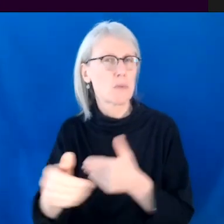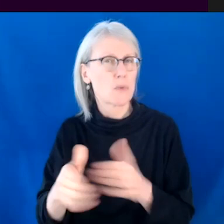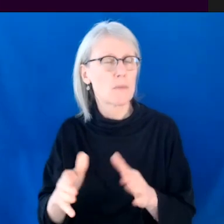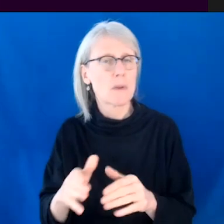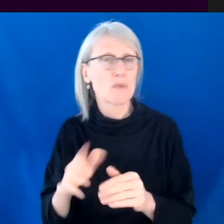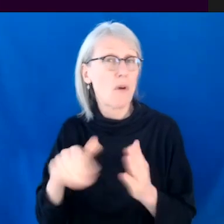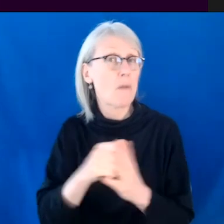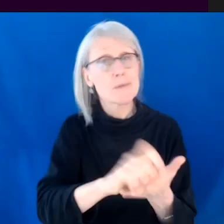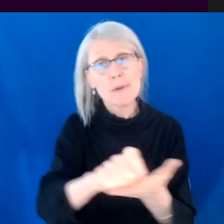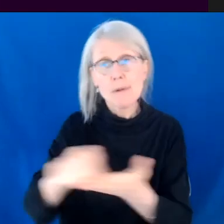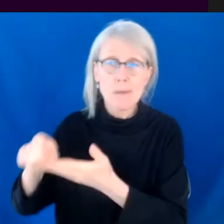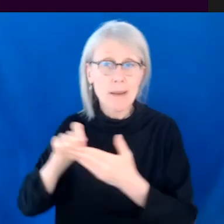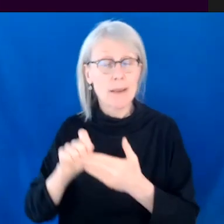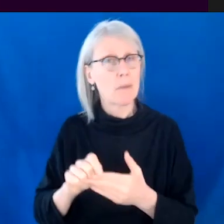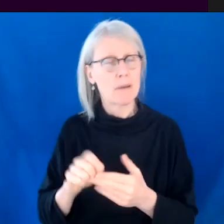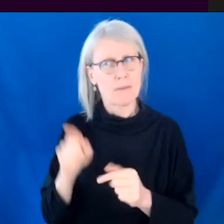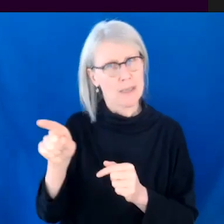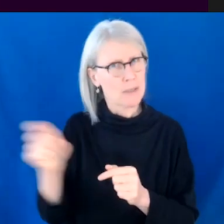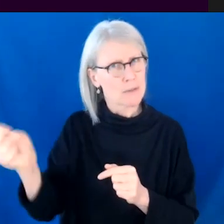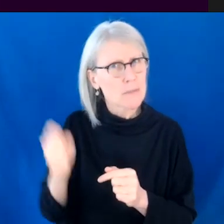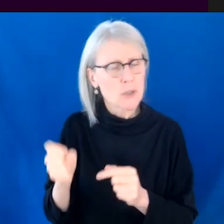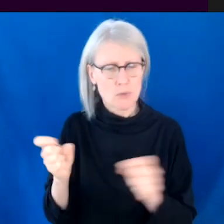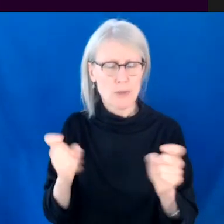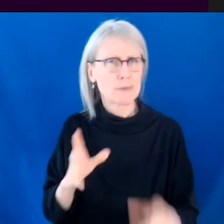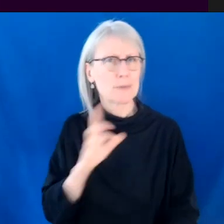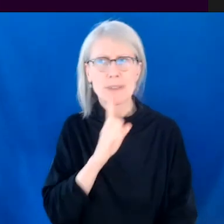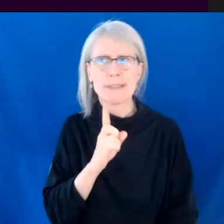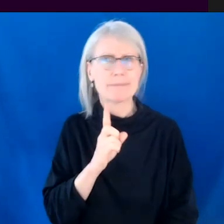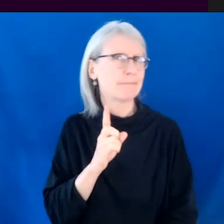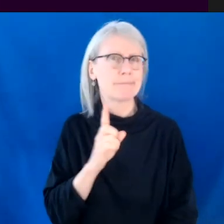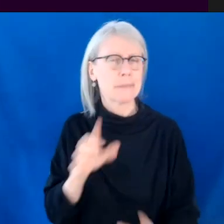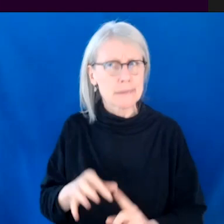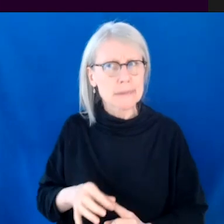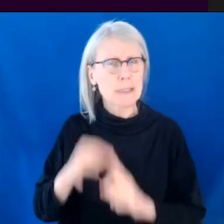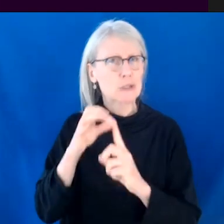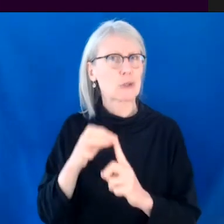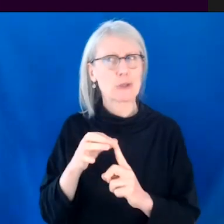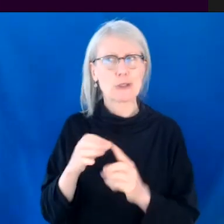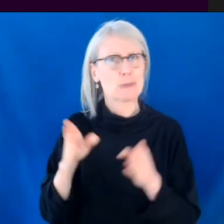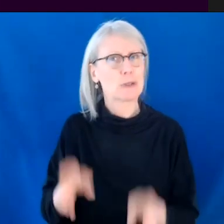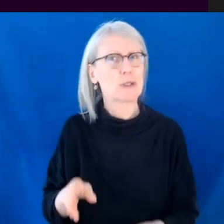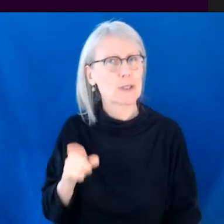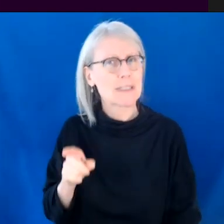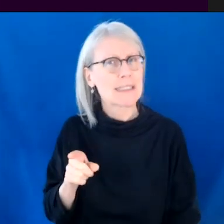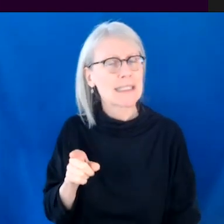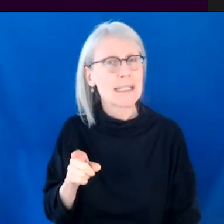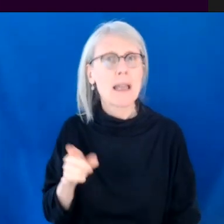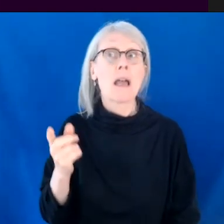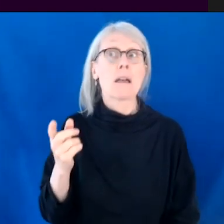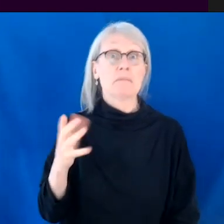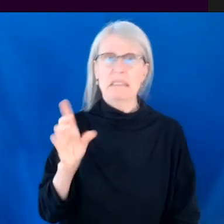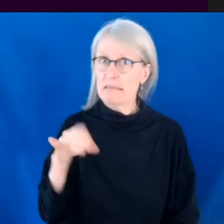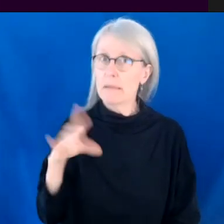interested in working with Corey as a director. He's such a unique person. Um, and also we had a long conversation